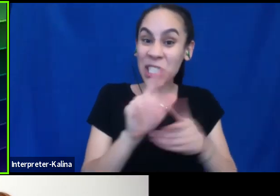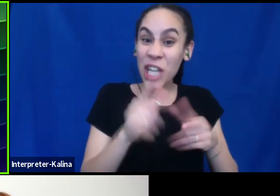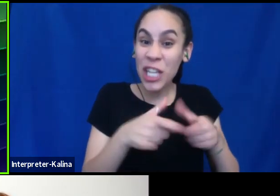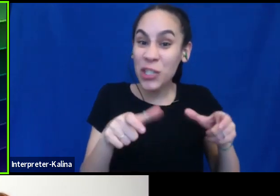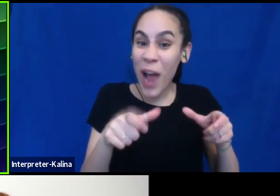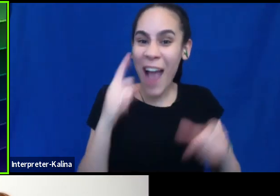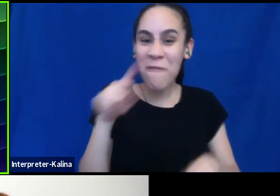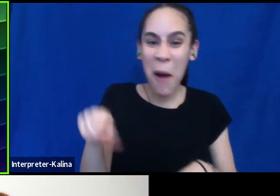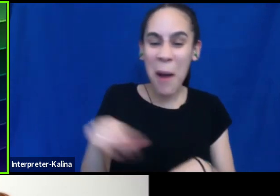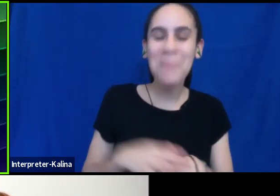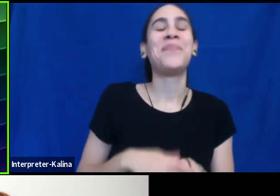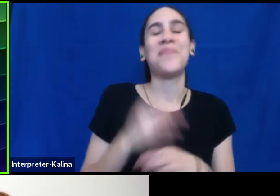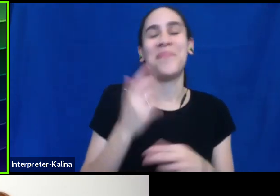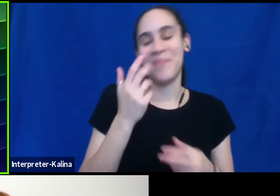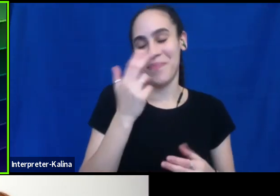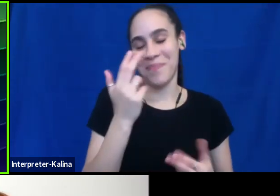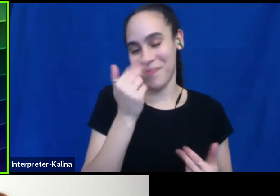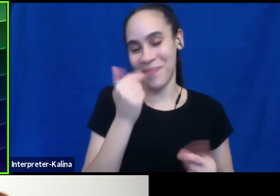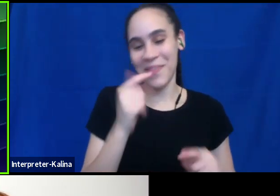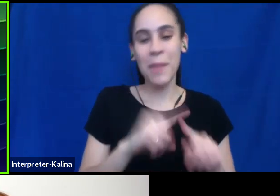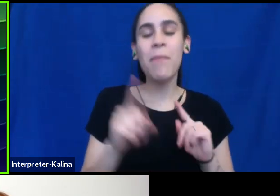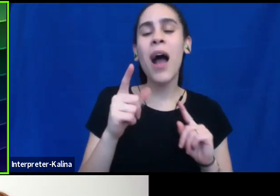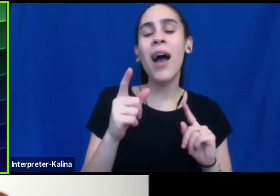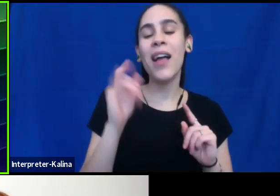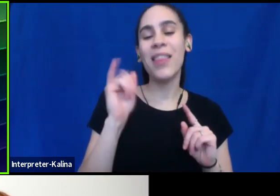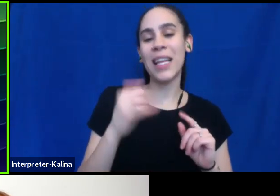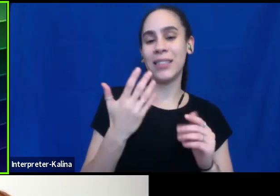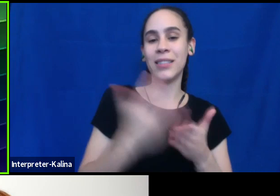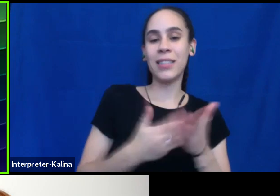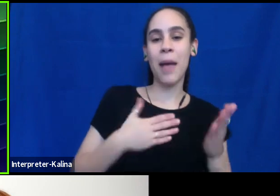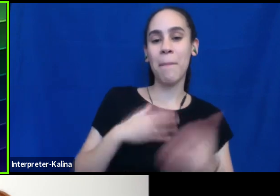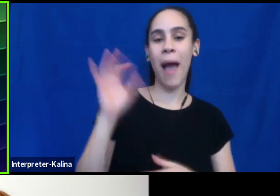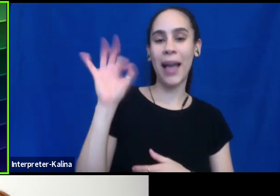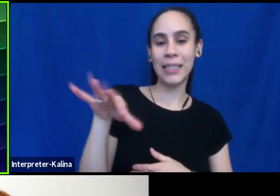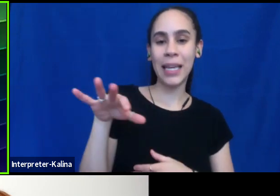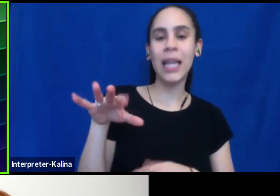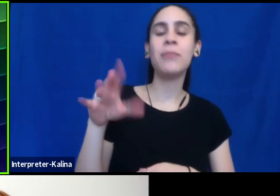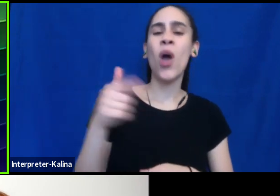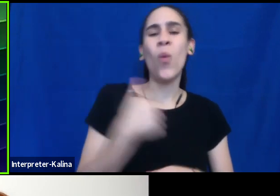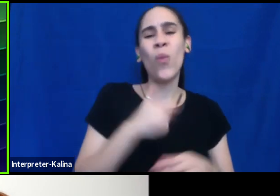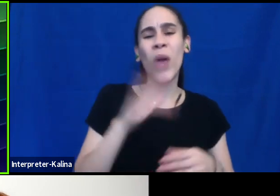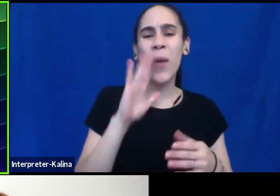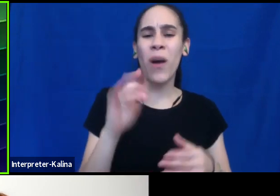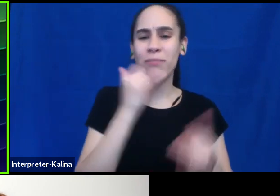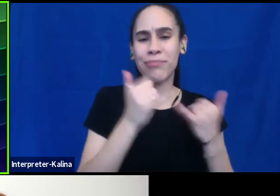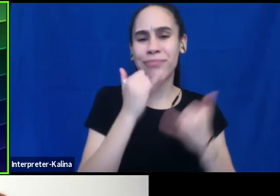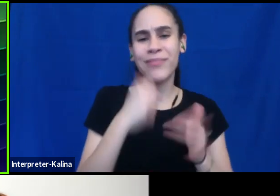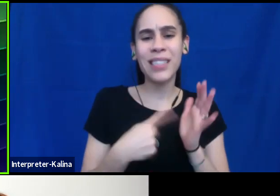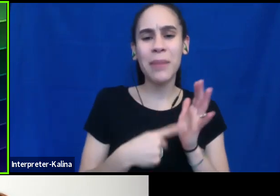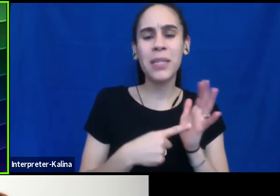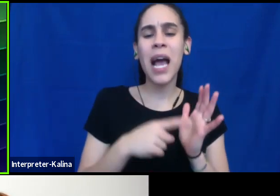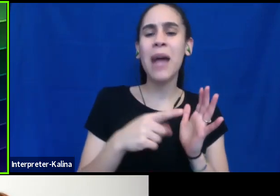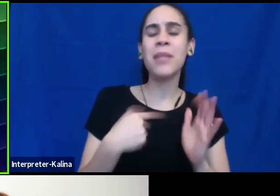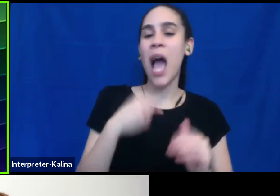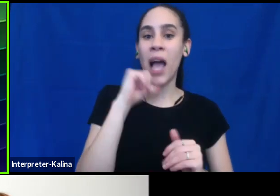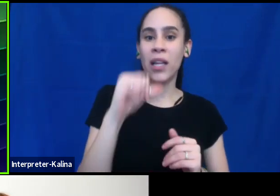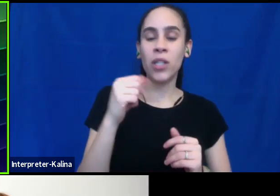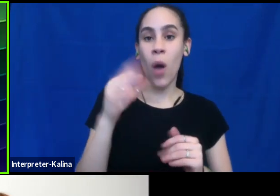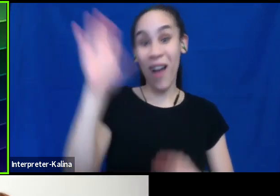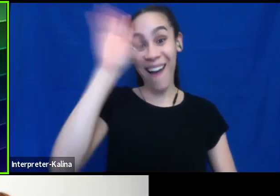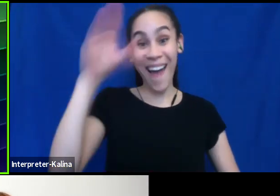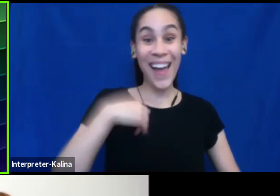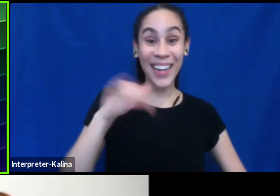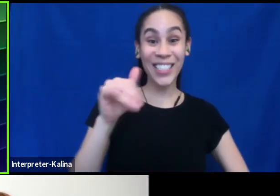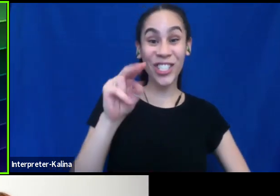a few tips that have helped me, but we're, we are going to mess up and we don't live in a world where we're walking around saying, hi, am Jeannie, she, her, hers, um, unless we're at, you know, creating